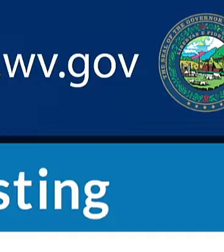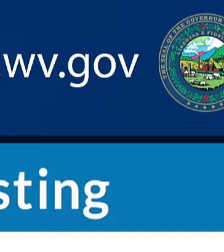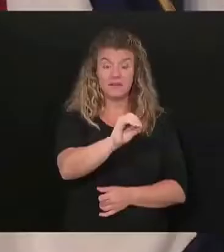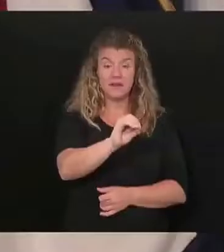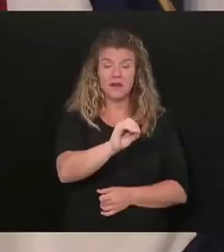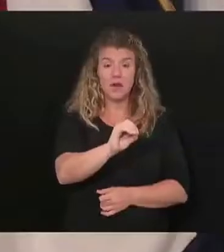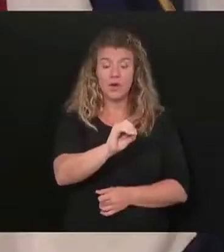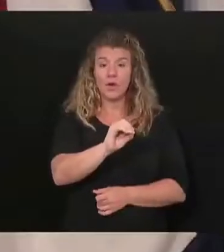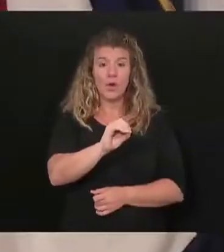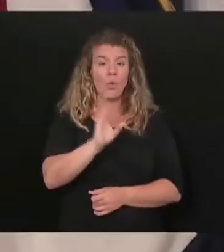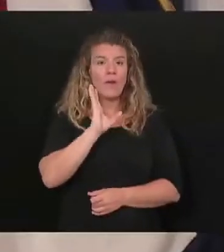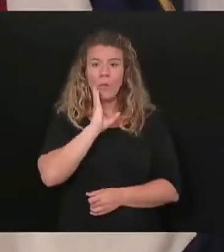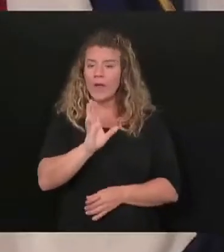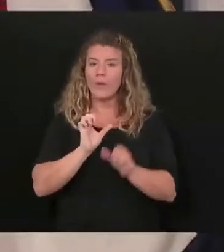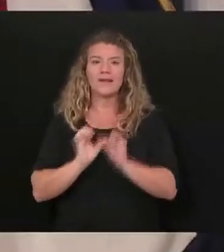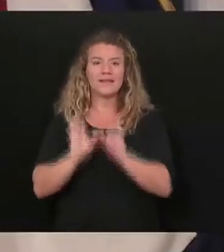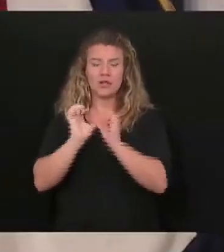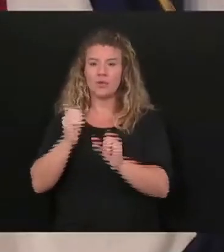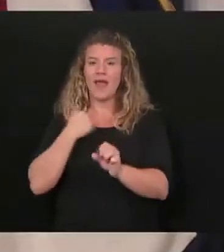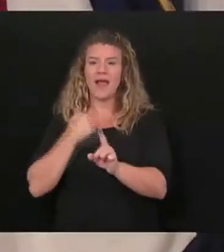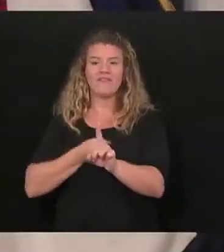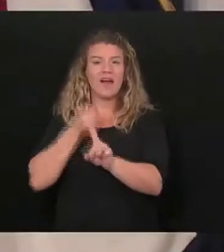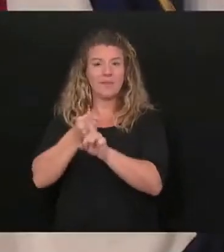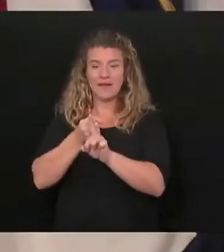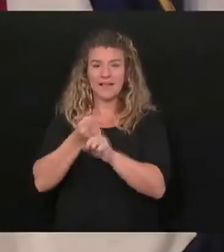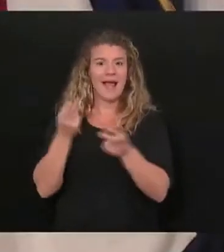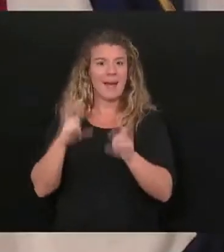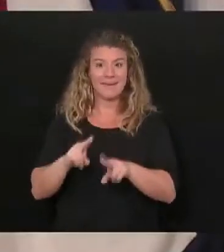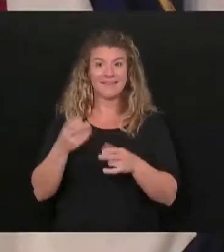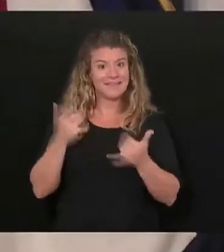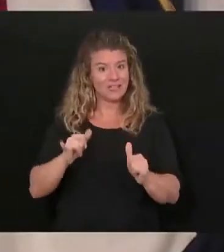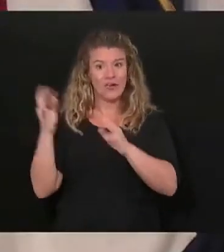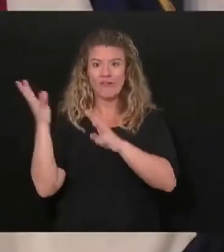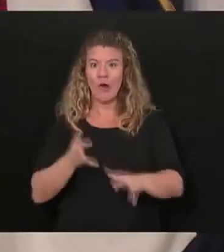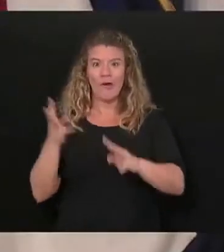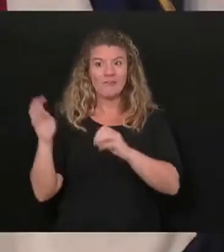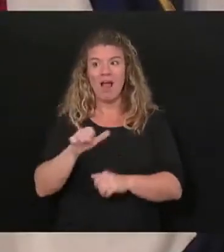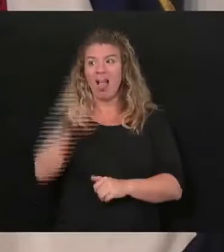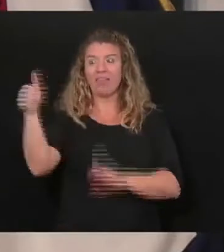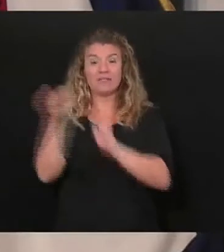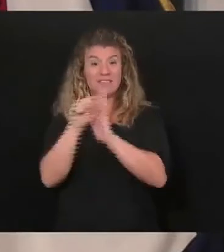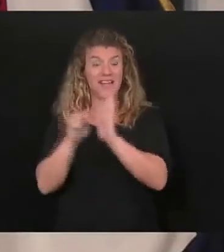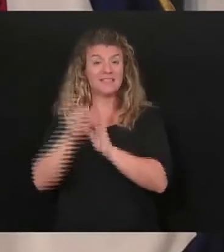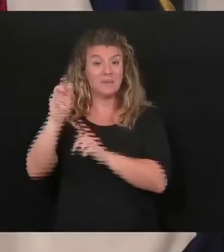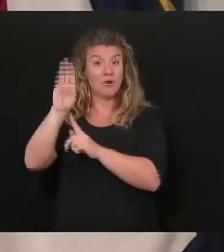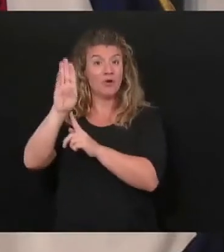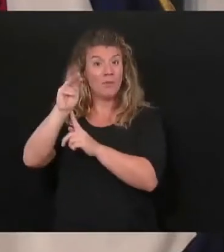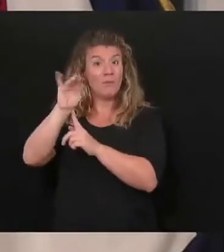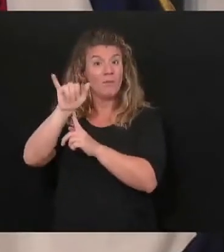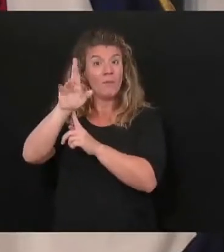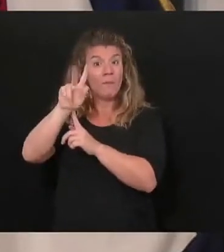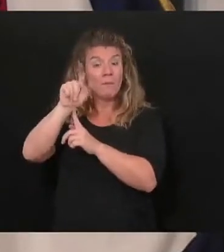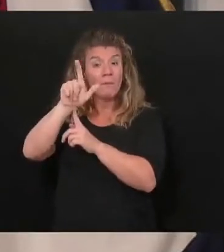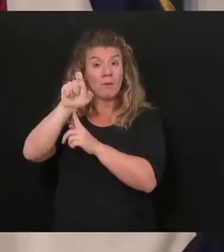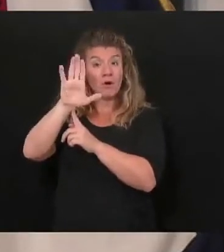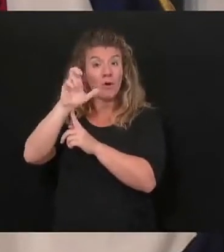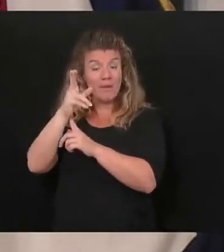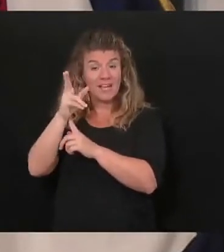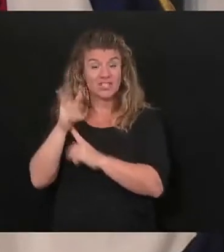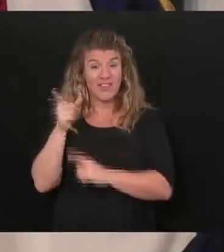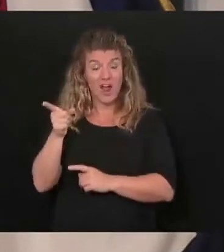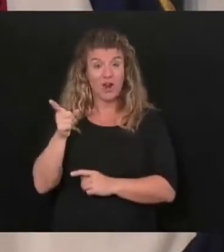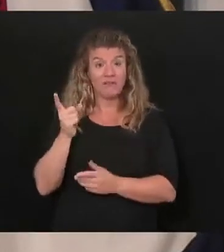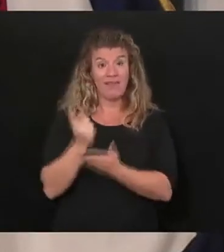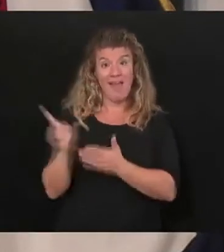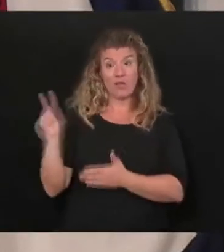situation with outbreaks coming from the Myrtle Beach area. You know, like I said before, we have 100 cases there. We surely,